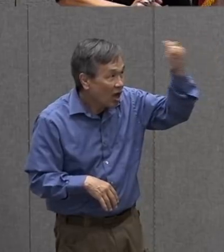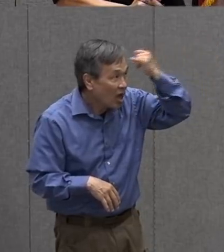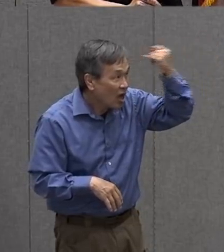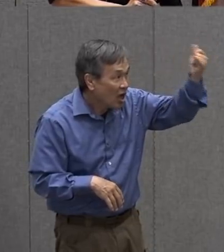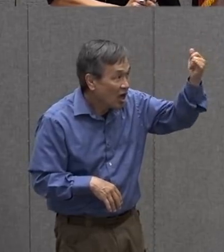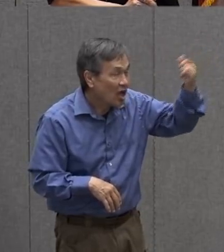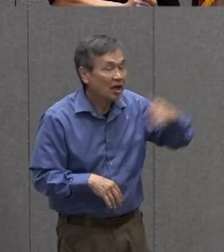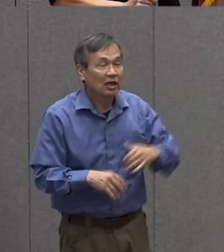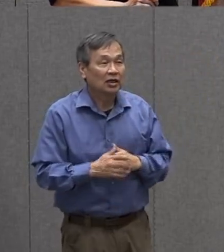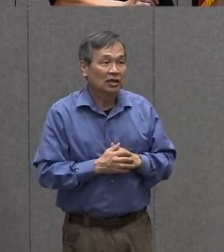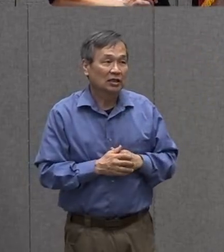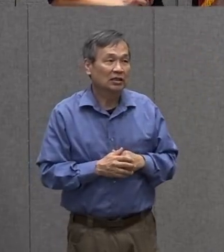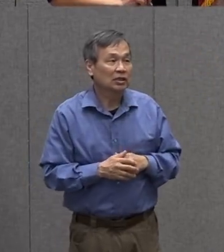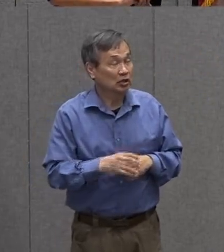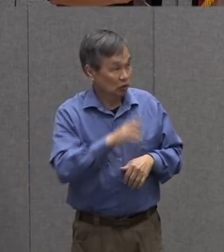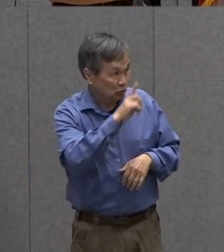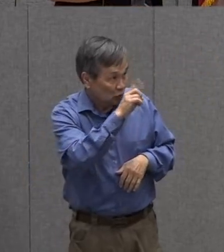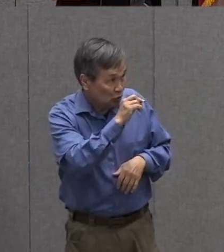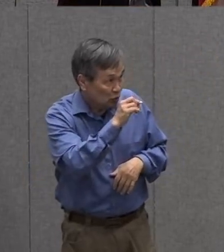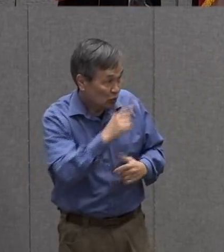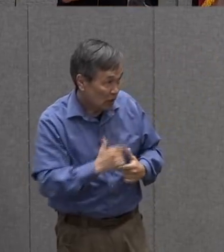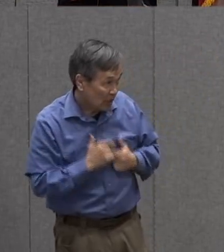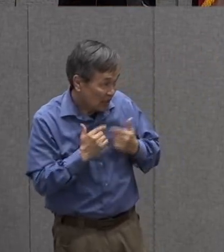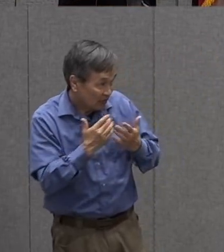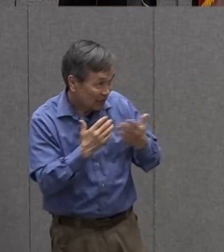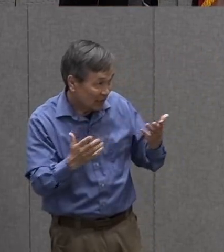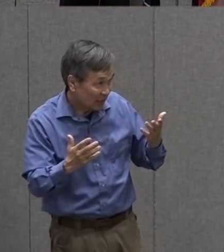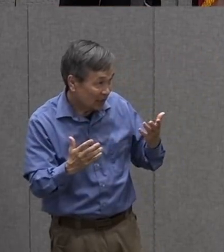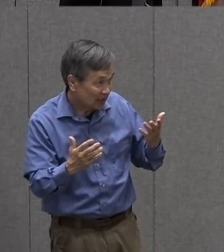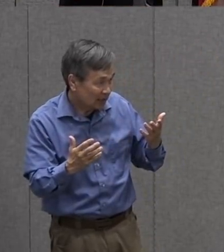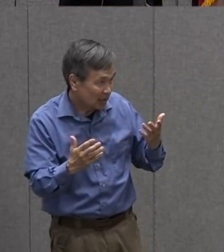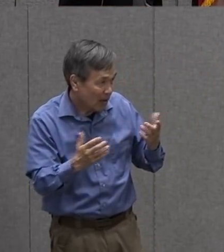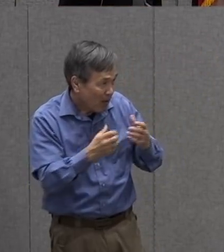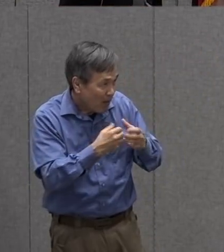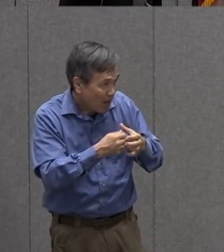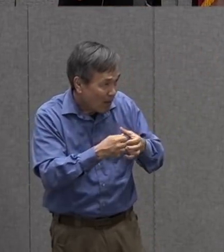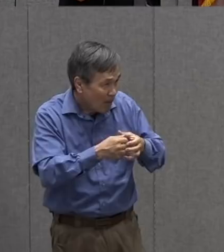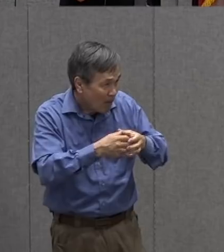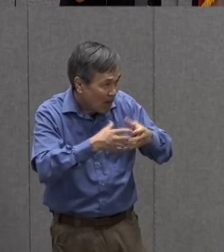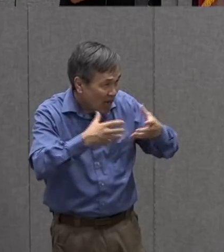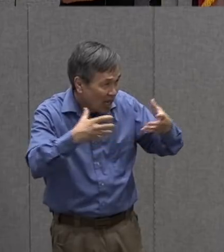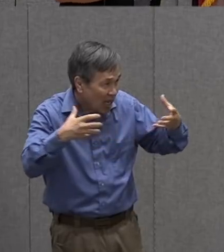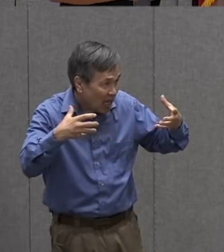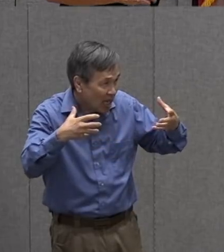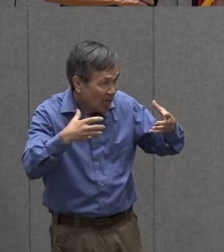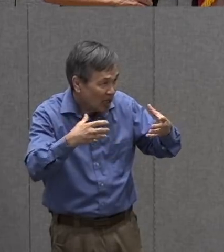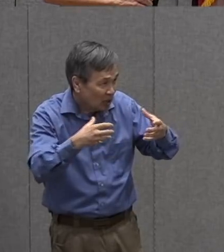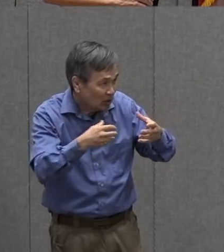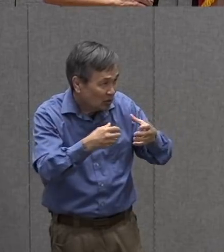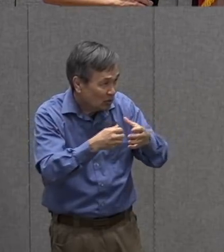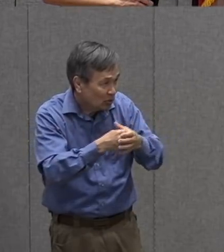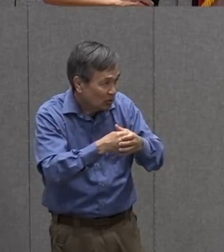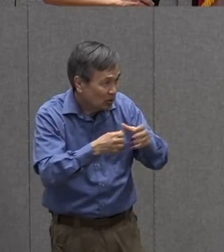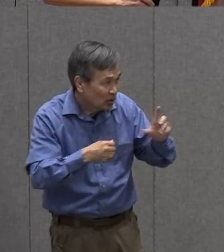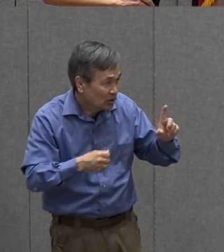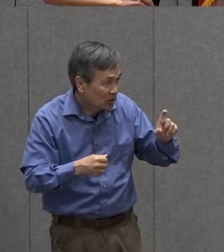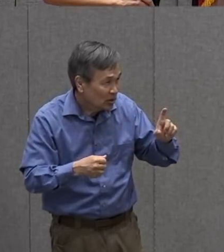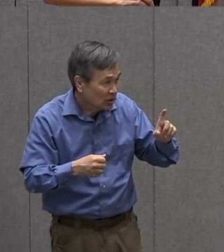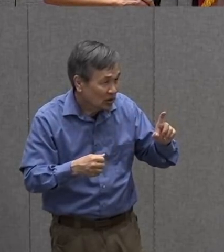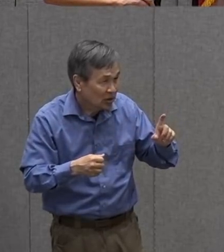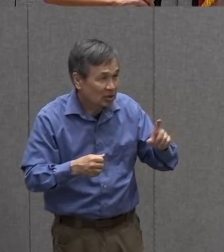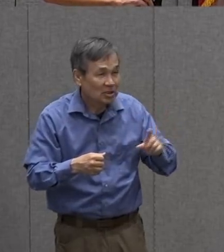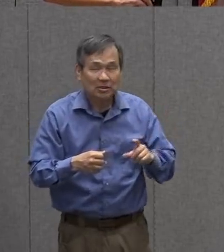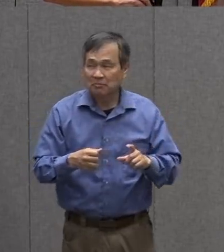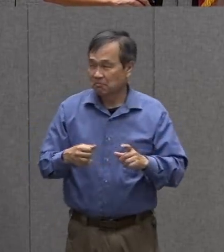miss roxanne do living things get bigger or smaller do living